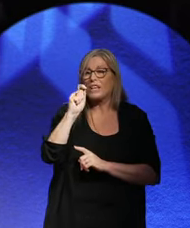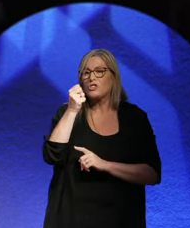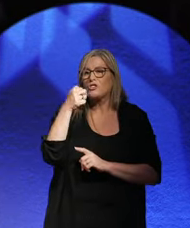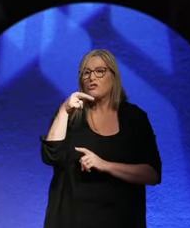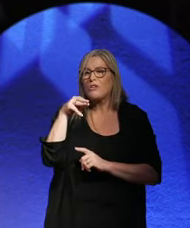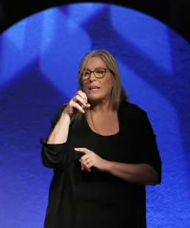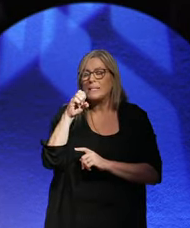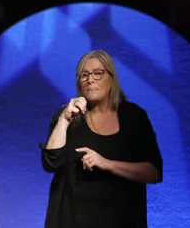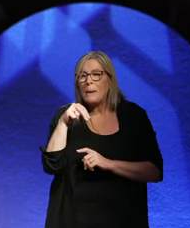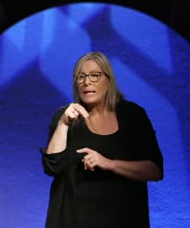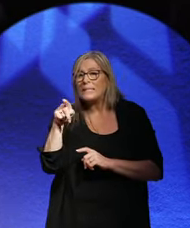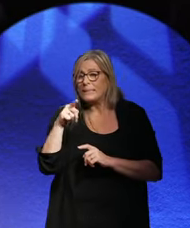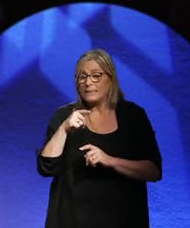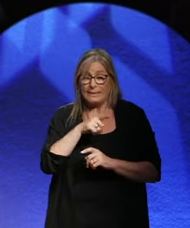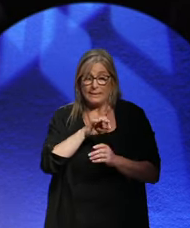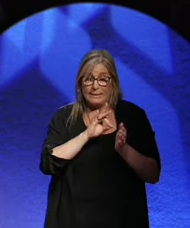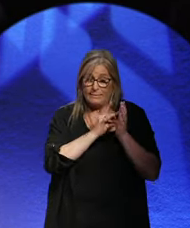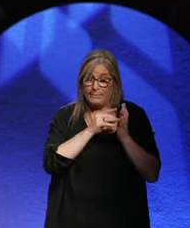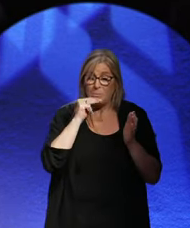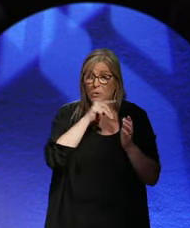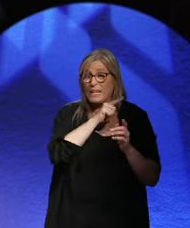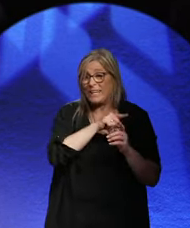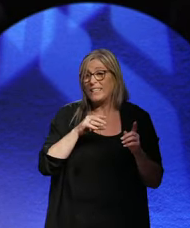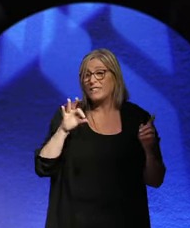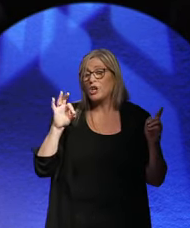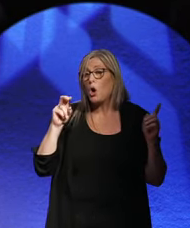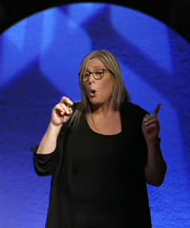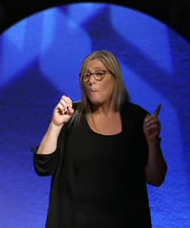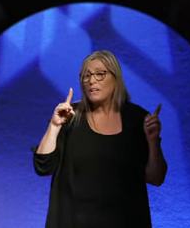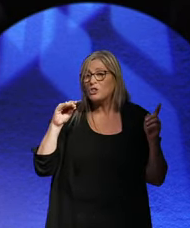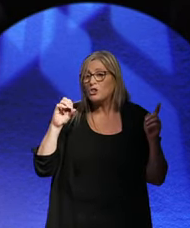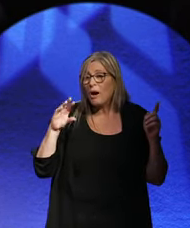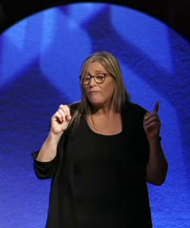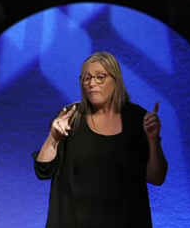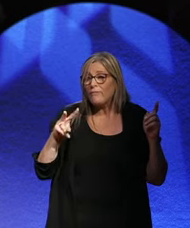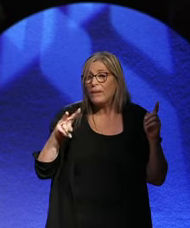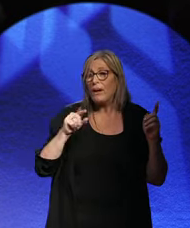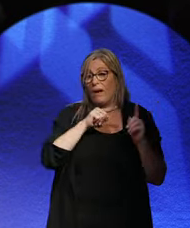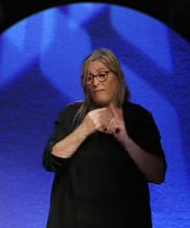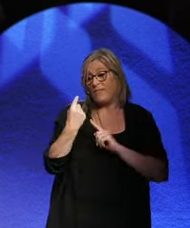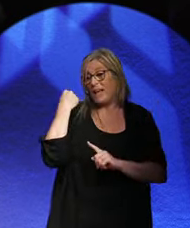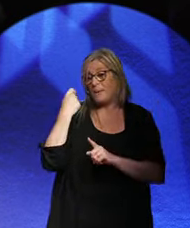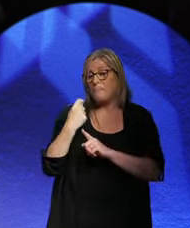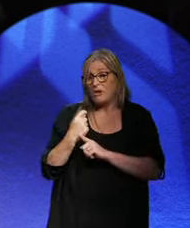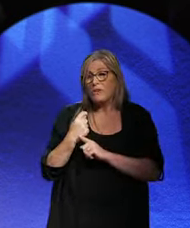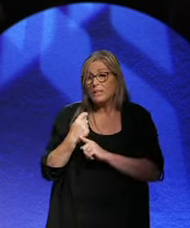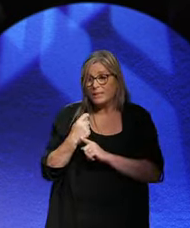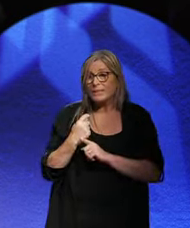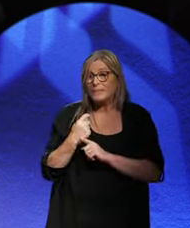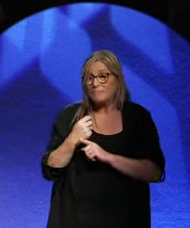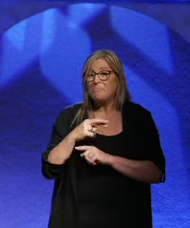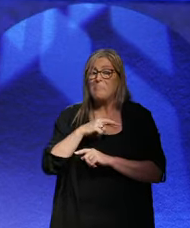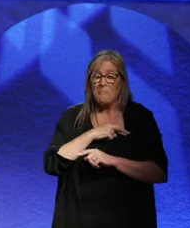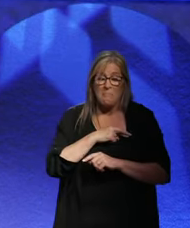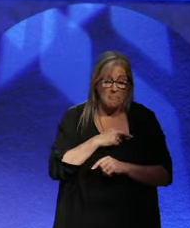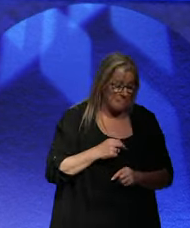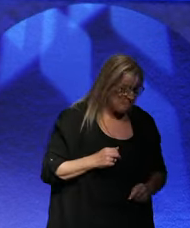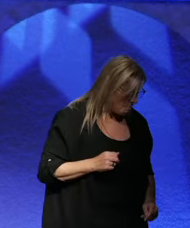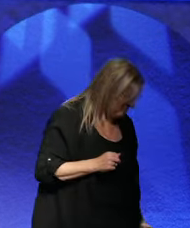factor. I call him the kind of Gorbachev. He's the Gorbachev of that period, really. Yeah. I mean,